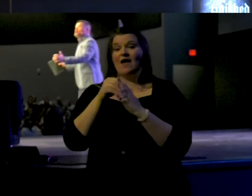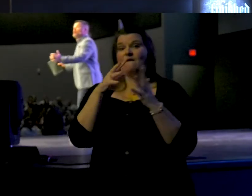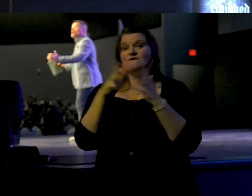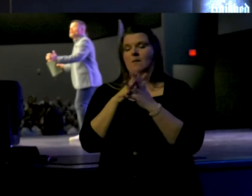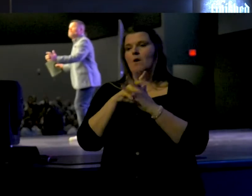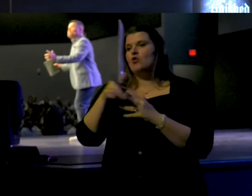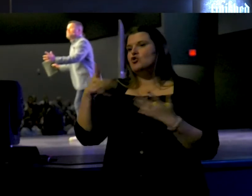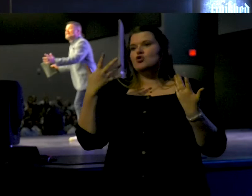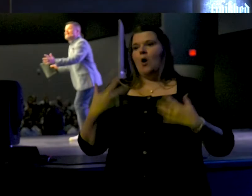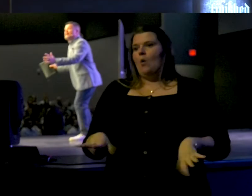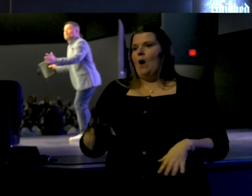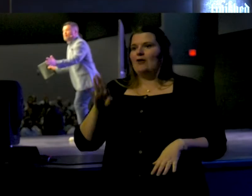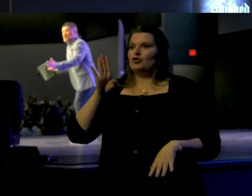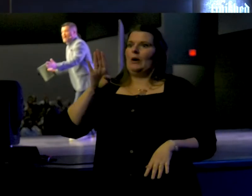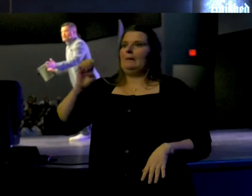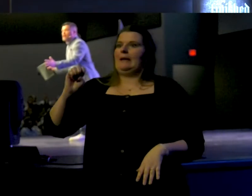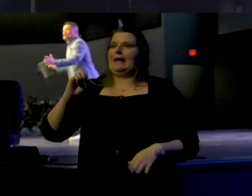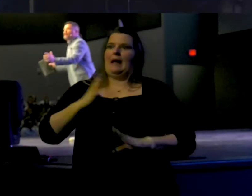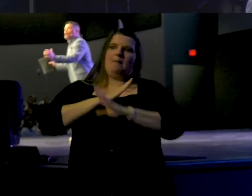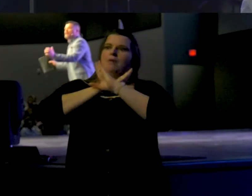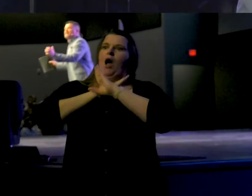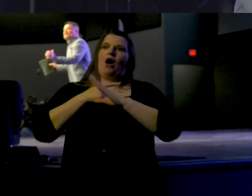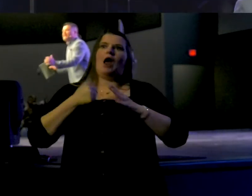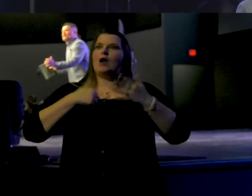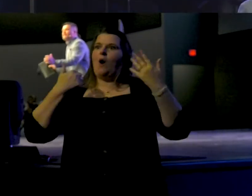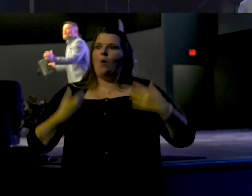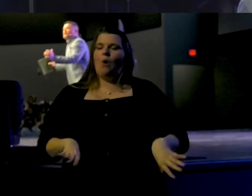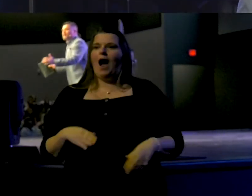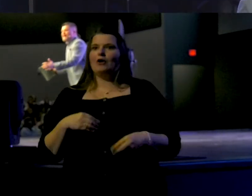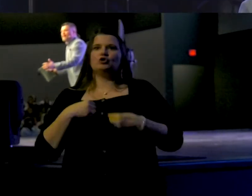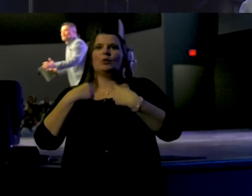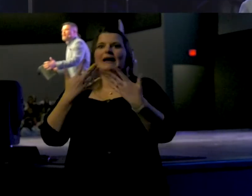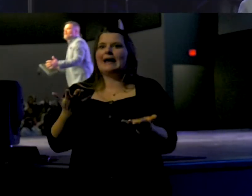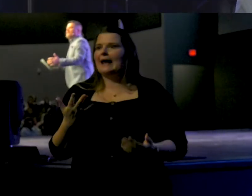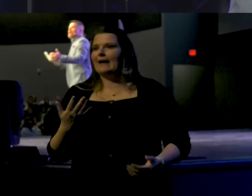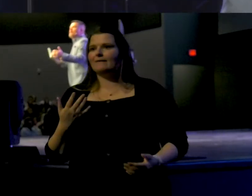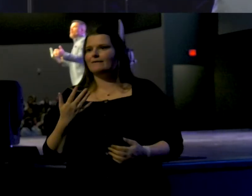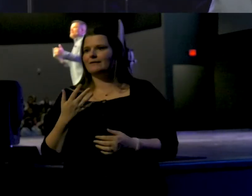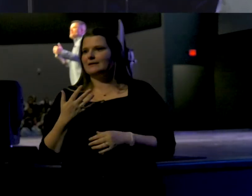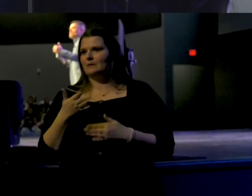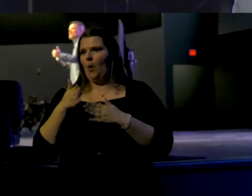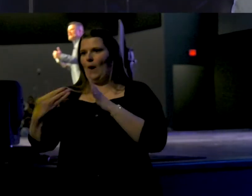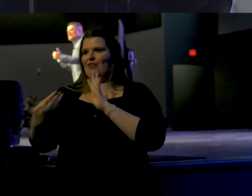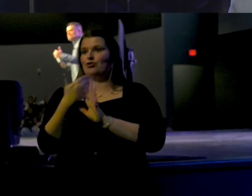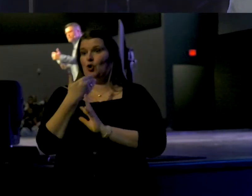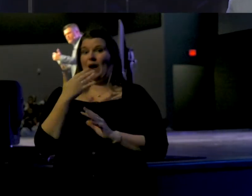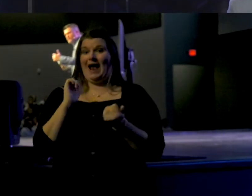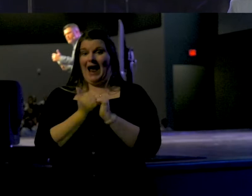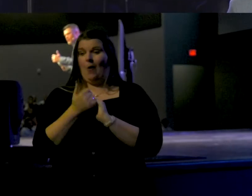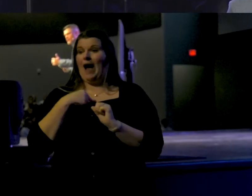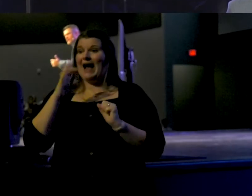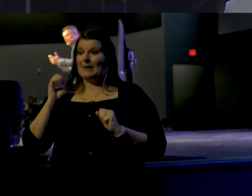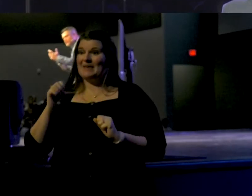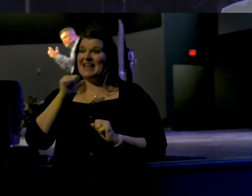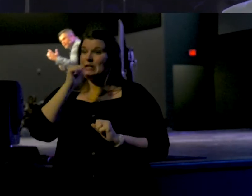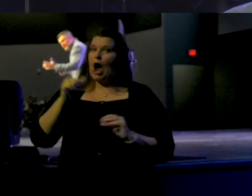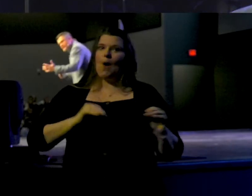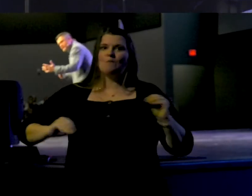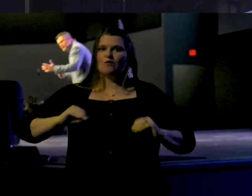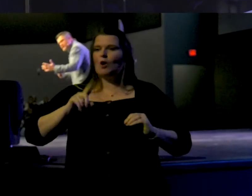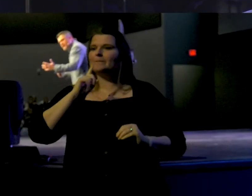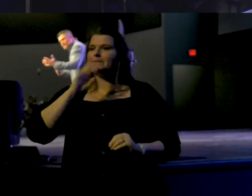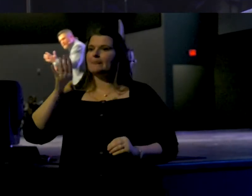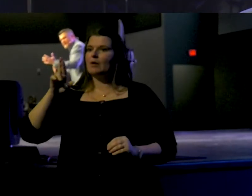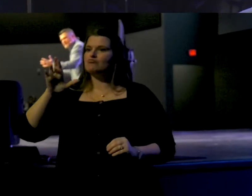football, you don't want to be blocked. You don't want to give ground. The only way to be immovable is to